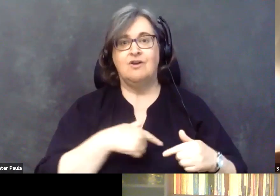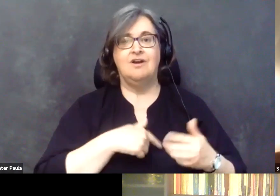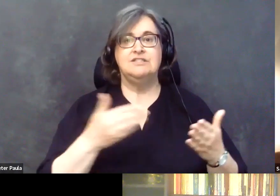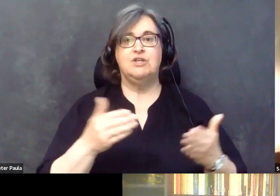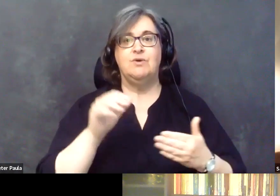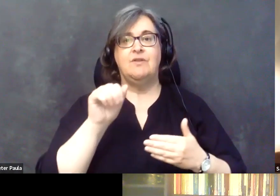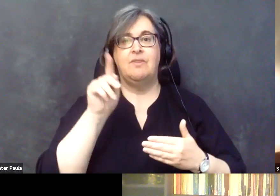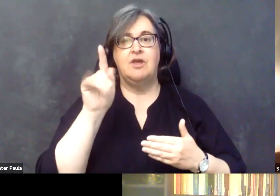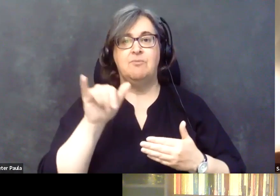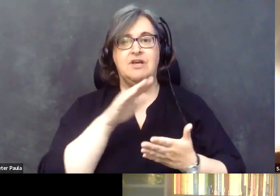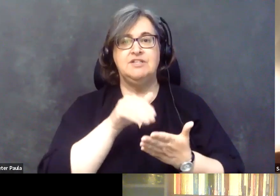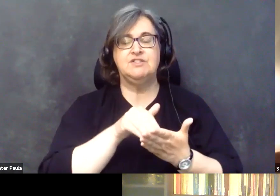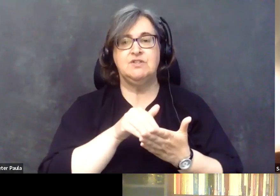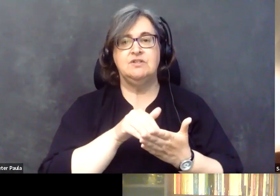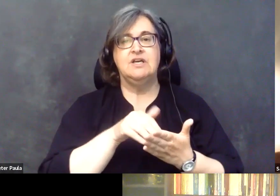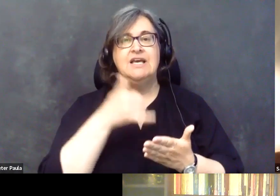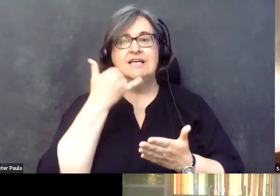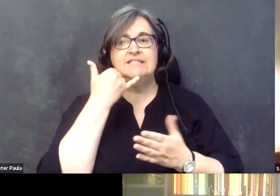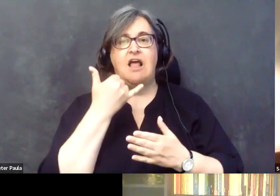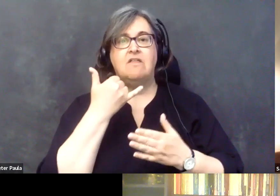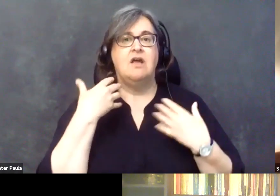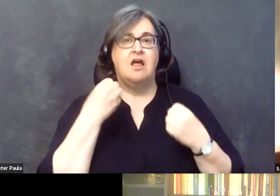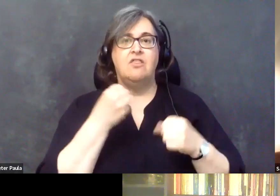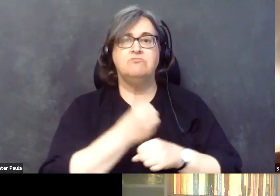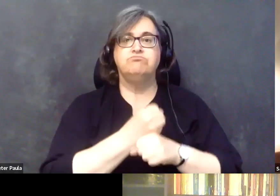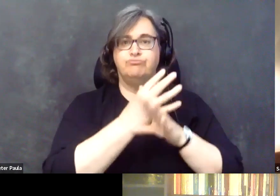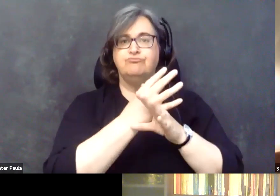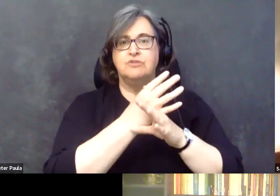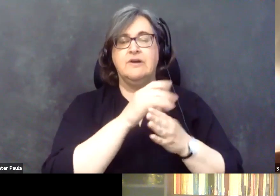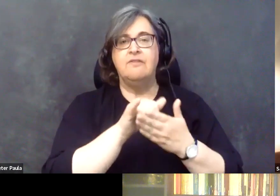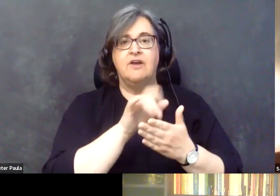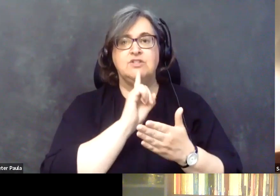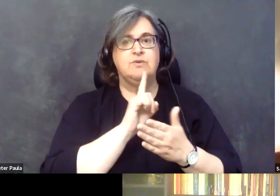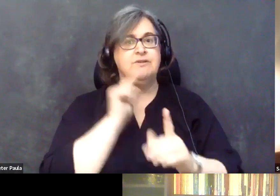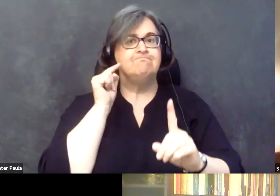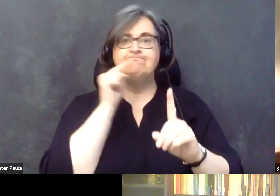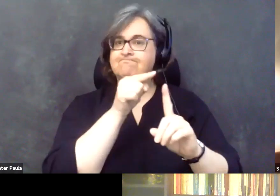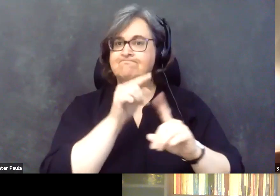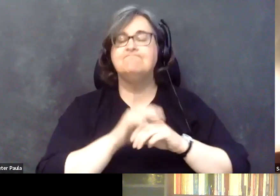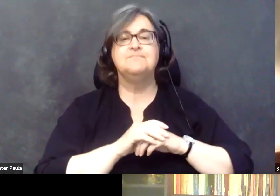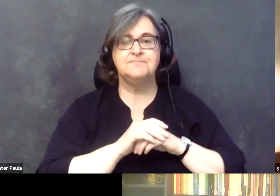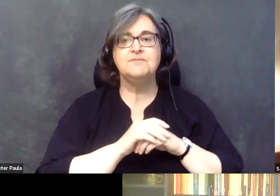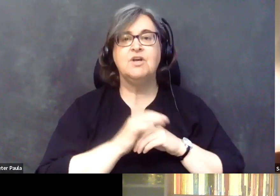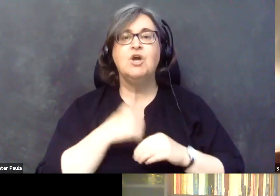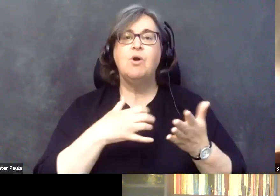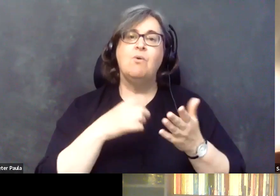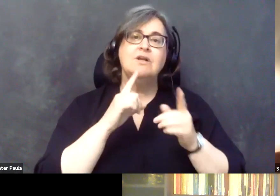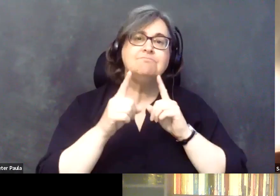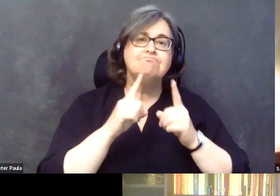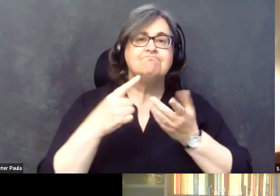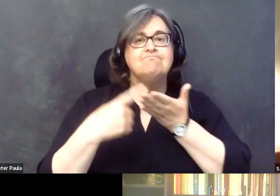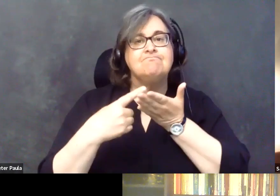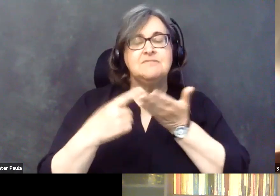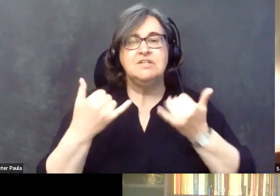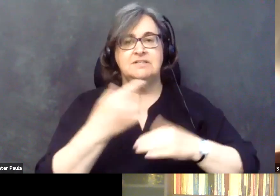Center, telehealth really is right in the bullseye of what that looks like. So we want to have a conversation today to